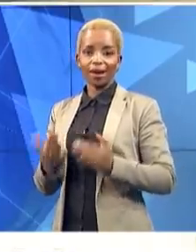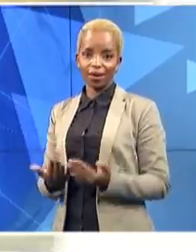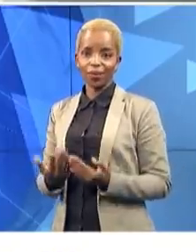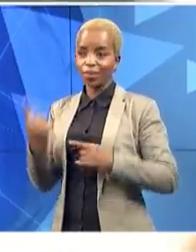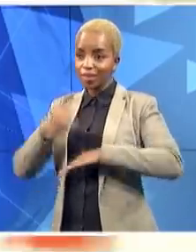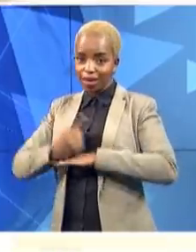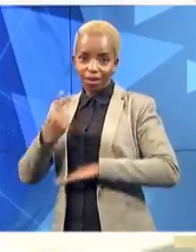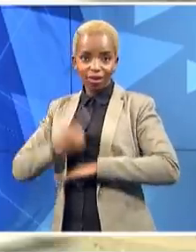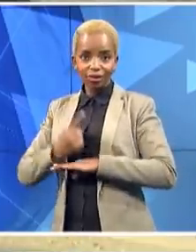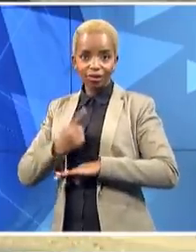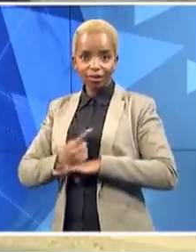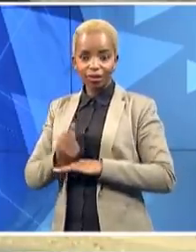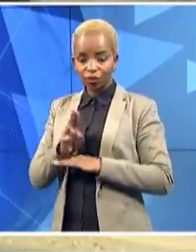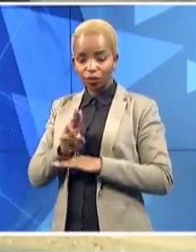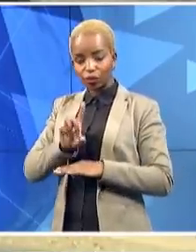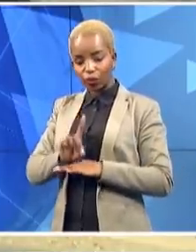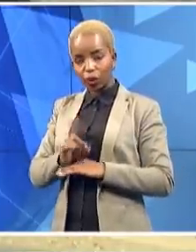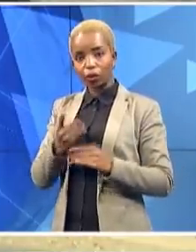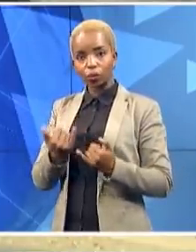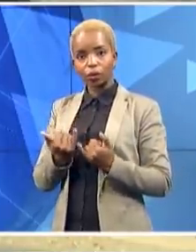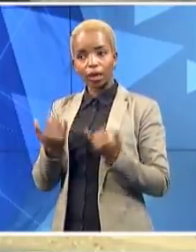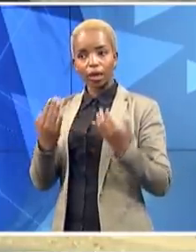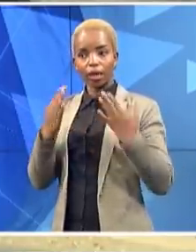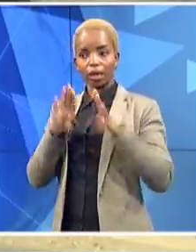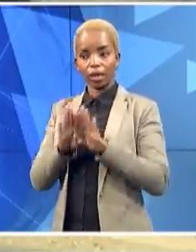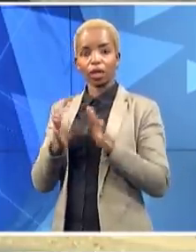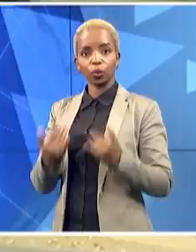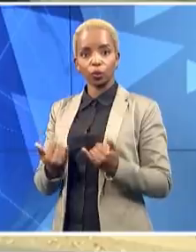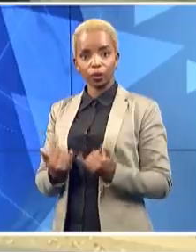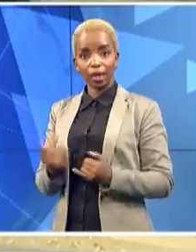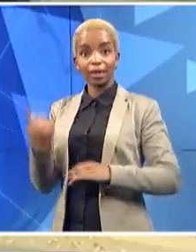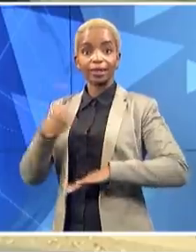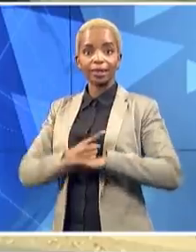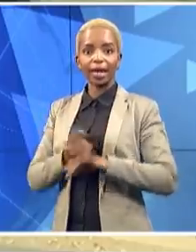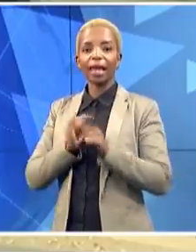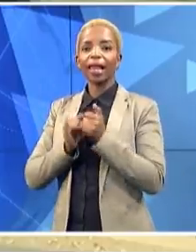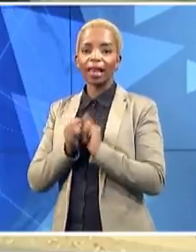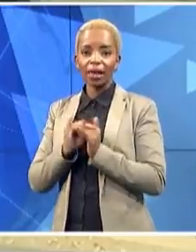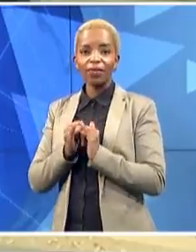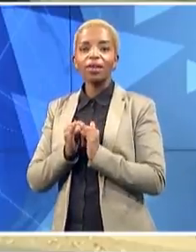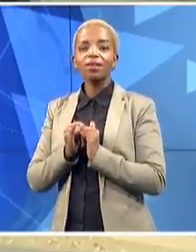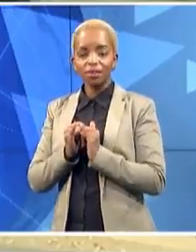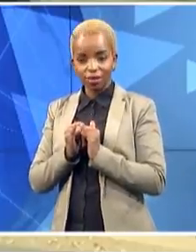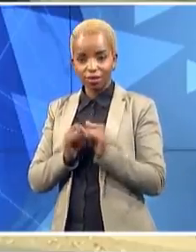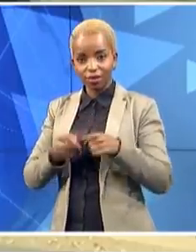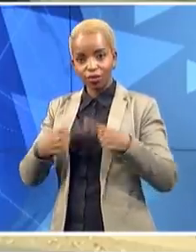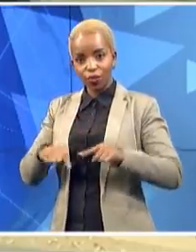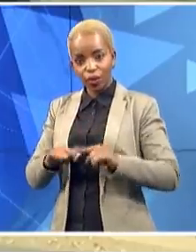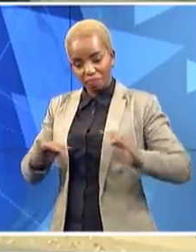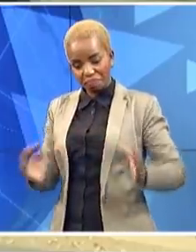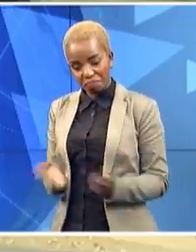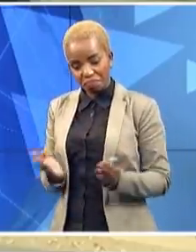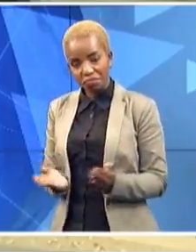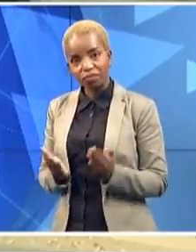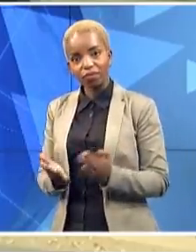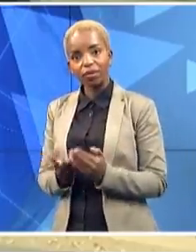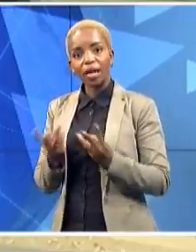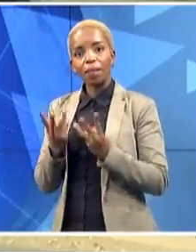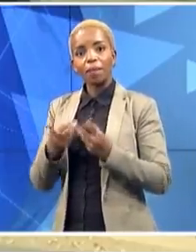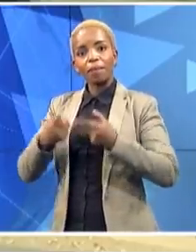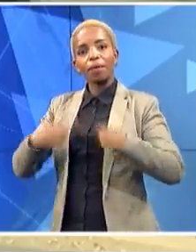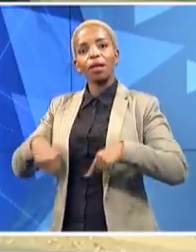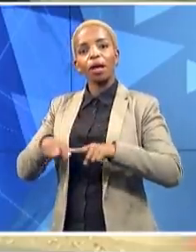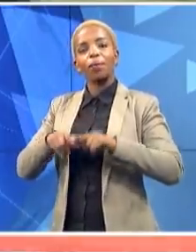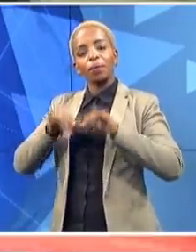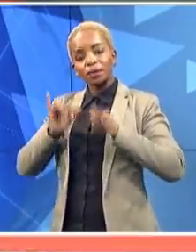we are day 11. We are encouraging our communities to stay indoors so that we prevent the